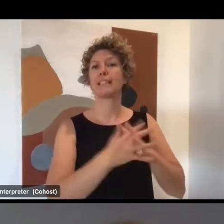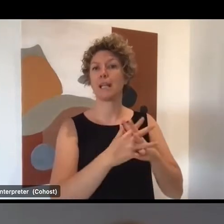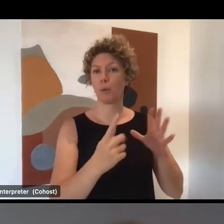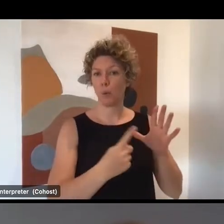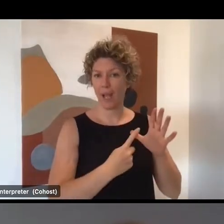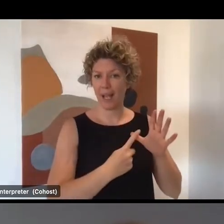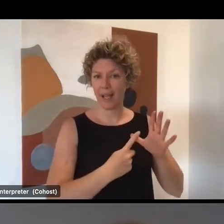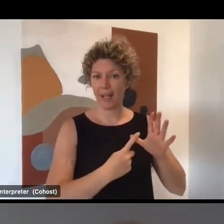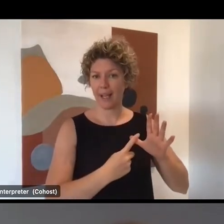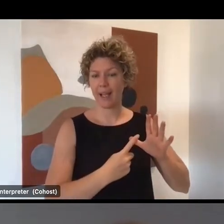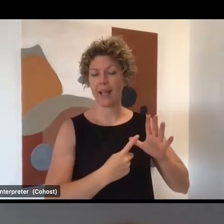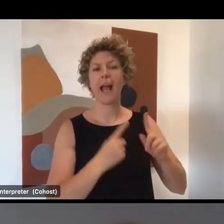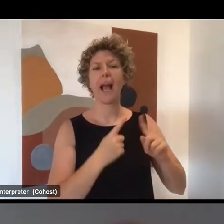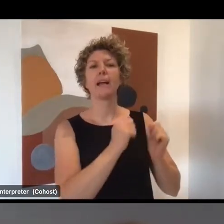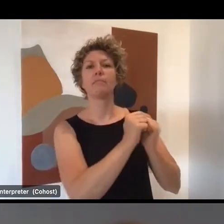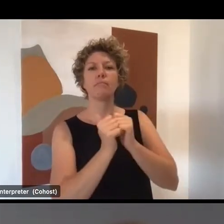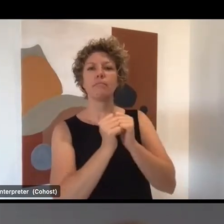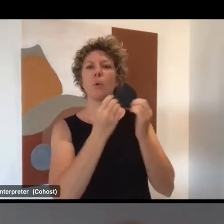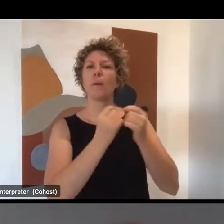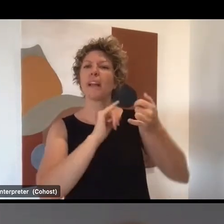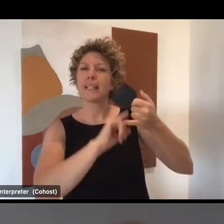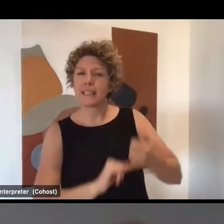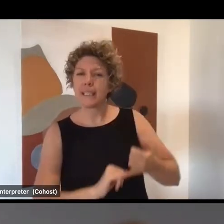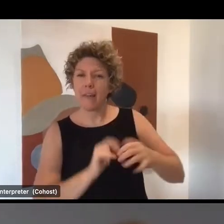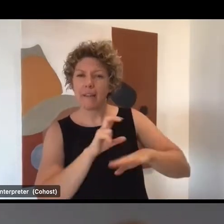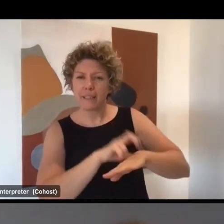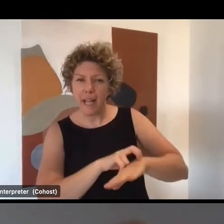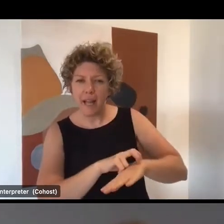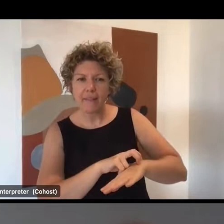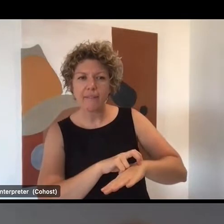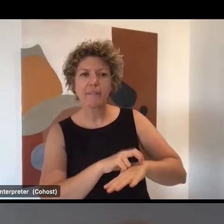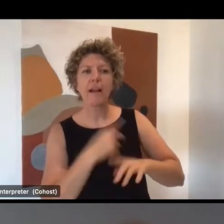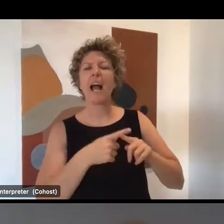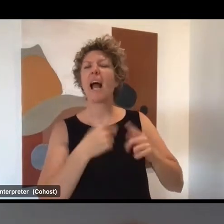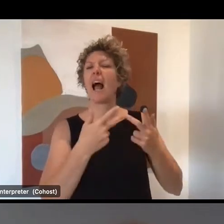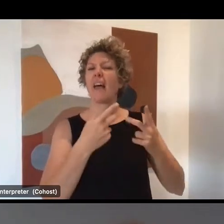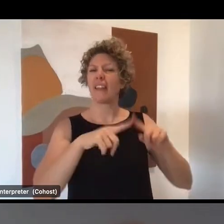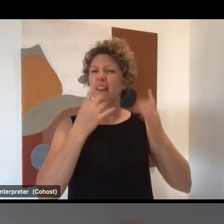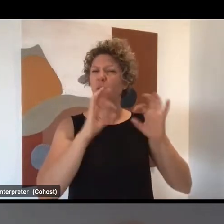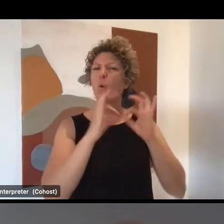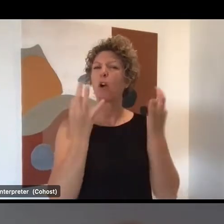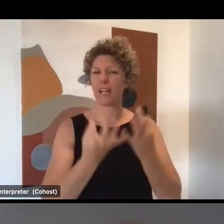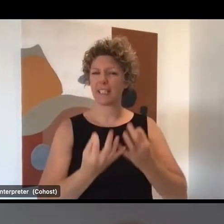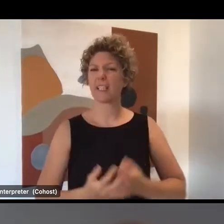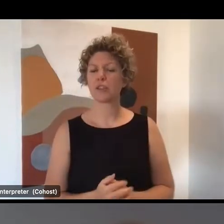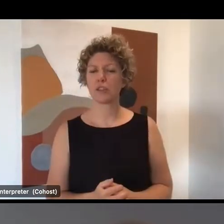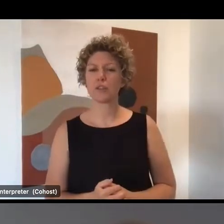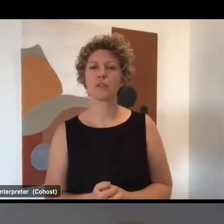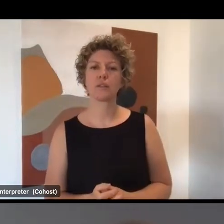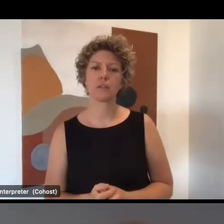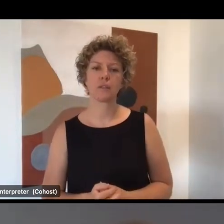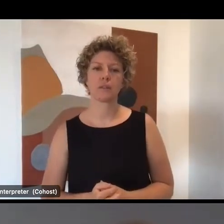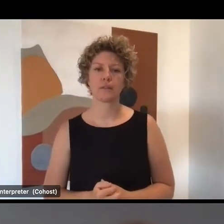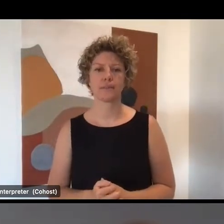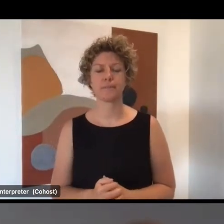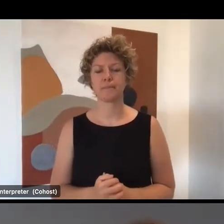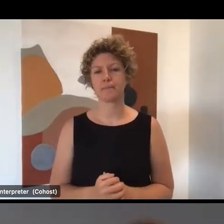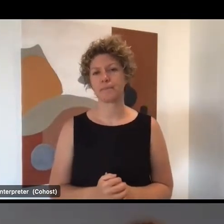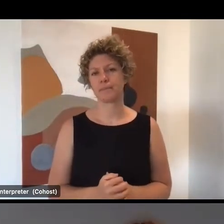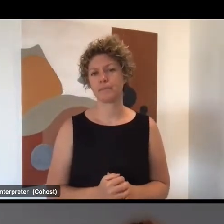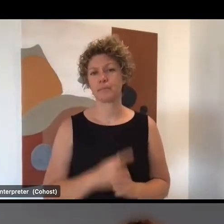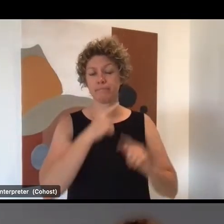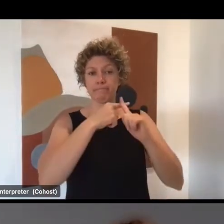consortium partners, South Metropolitan TAFE, AMANA Living Inc. and Program Skilled Workforce and their target is 1